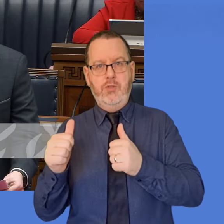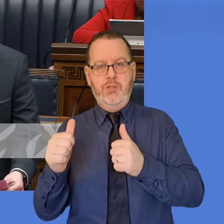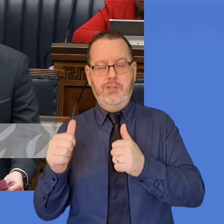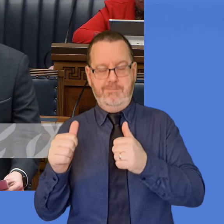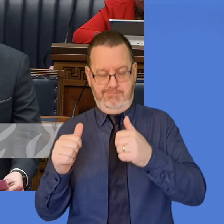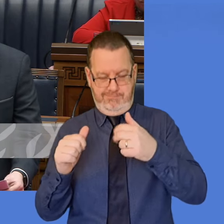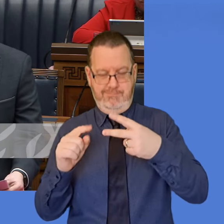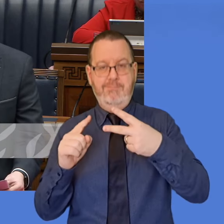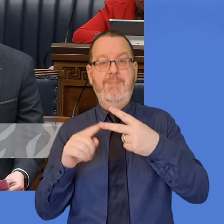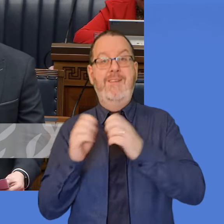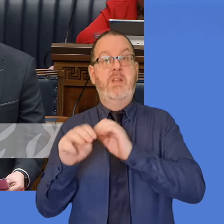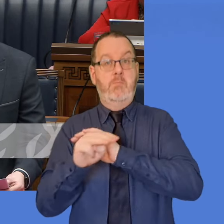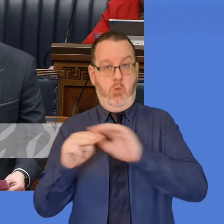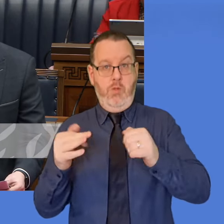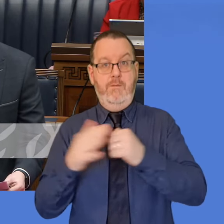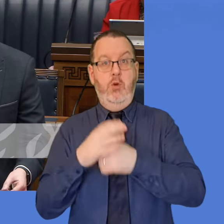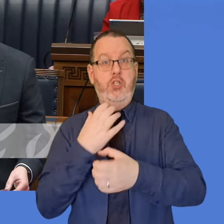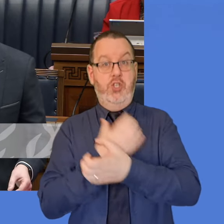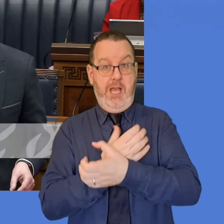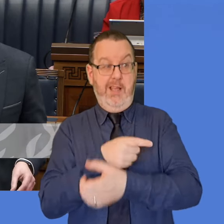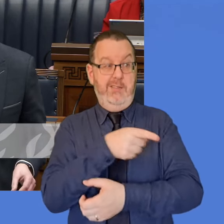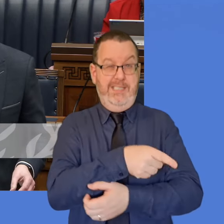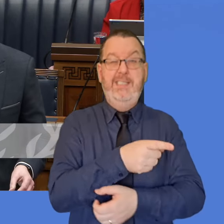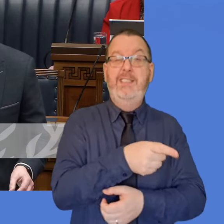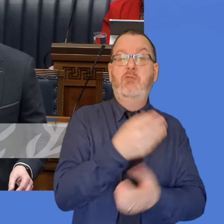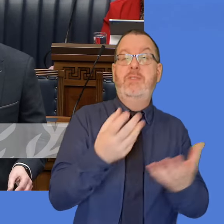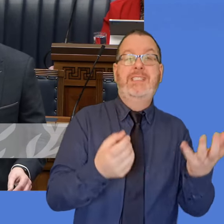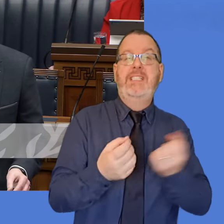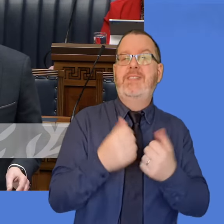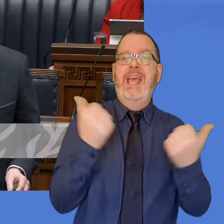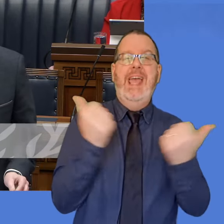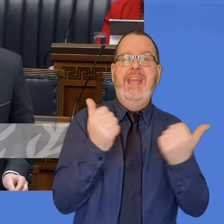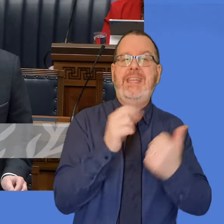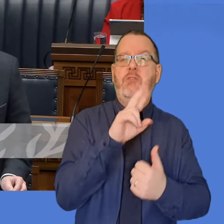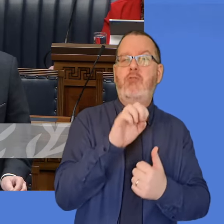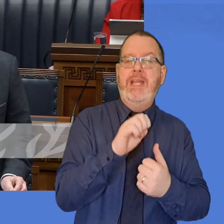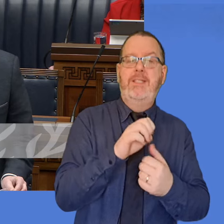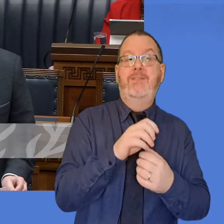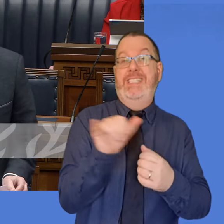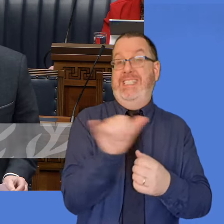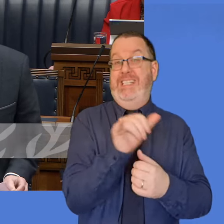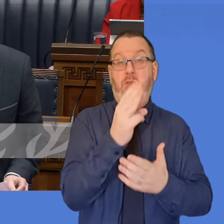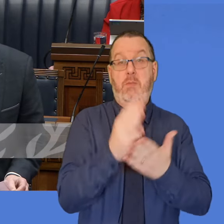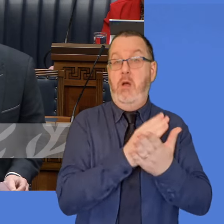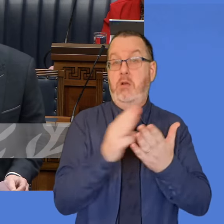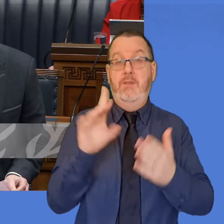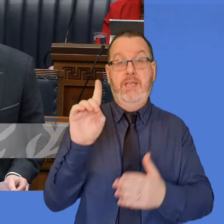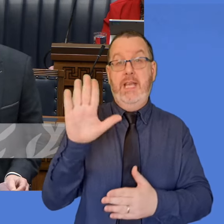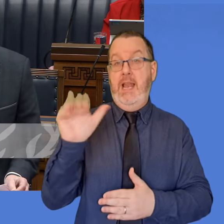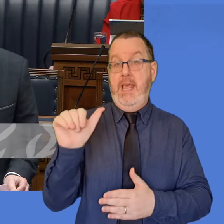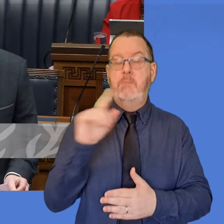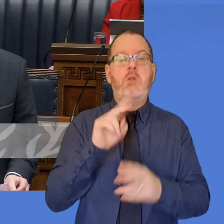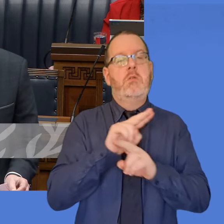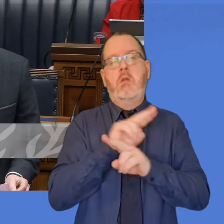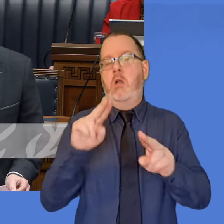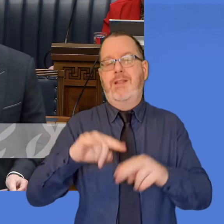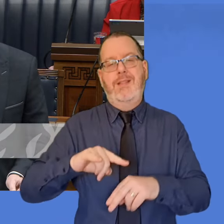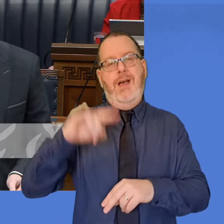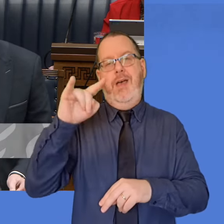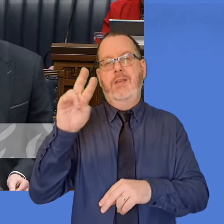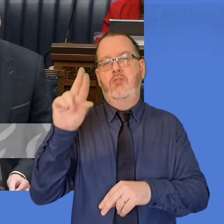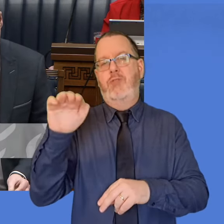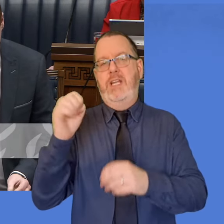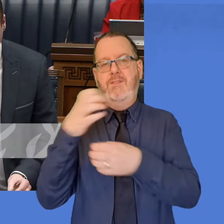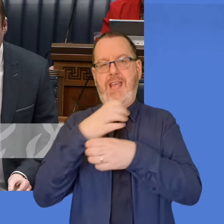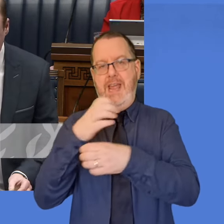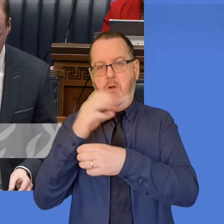per month for a child who receives any rate of either part of DLA except the highest rate of care part or